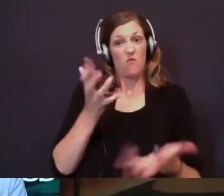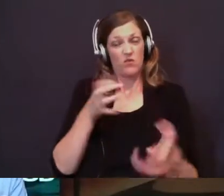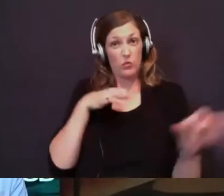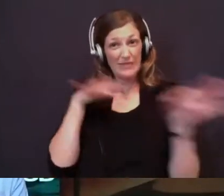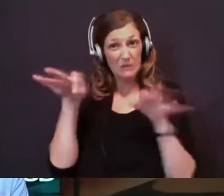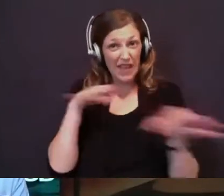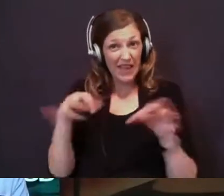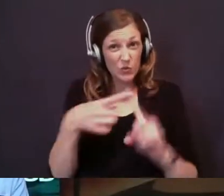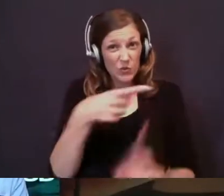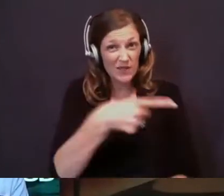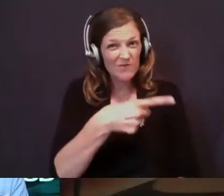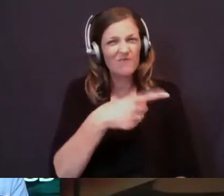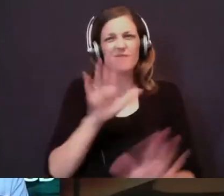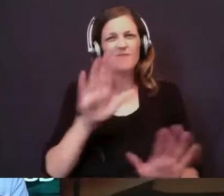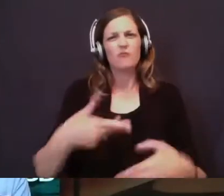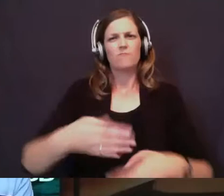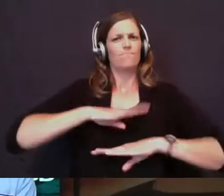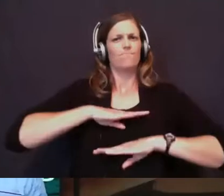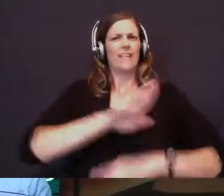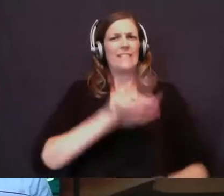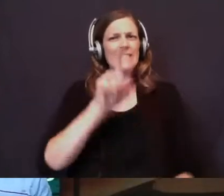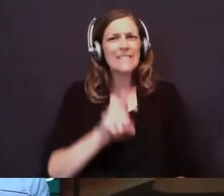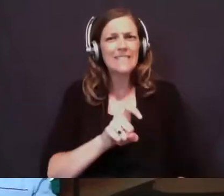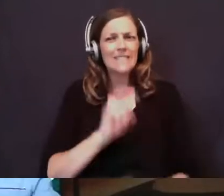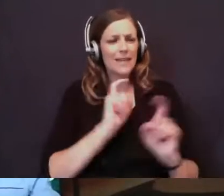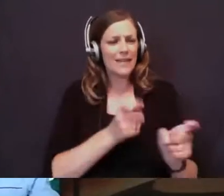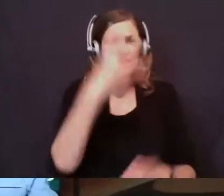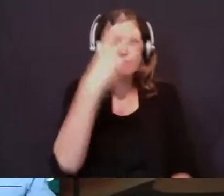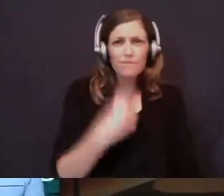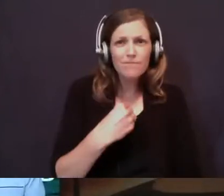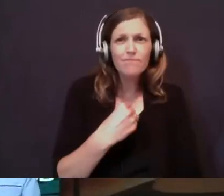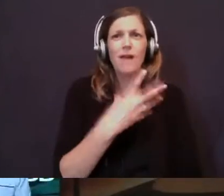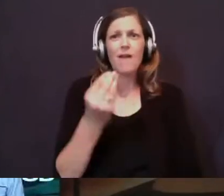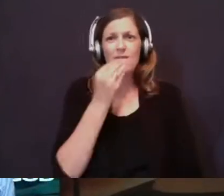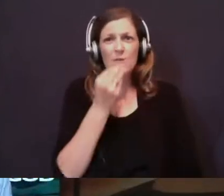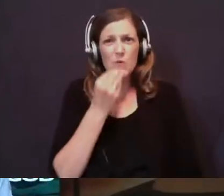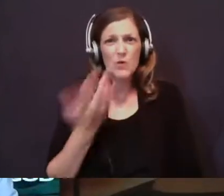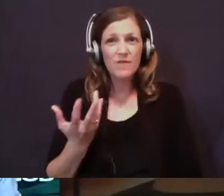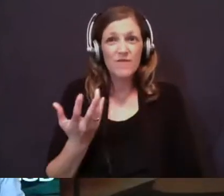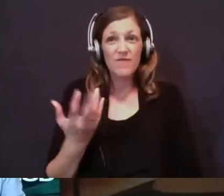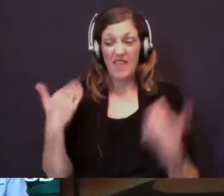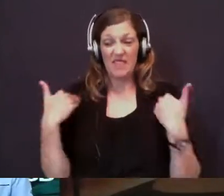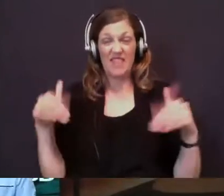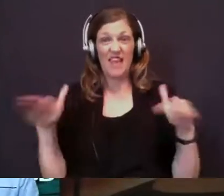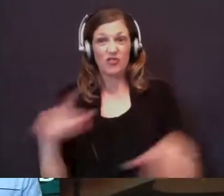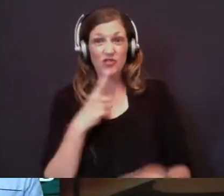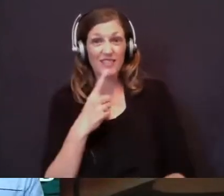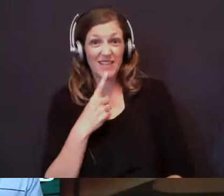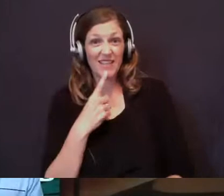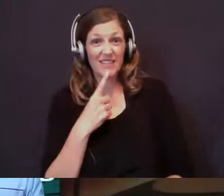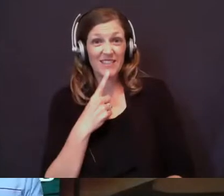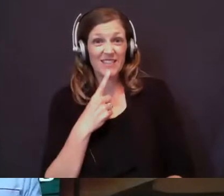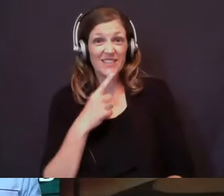he just meets his needs. He gives him a nap and a meal. In fact, the angel here, it says that the